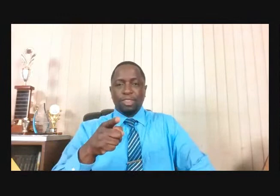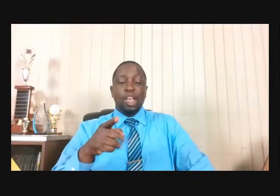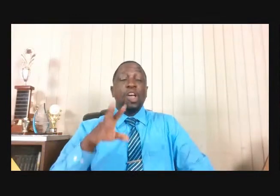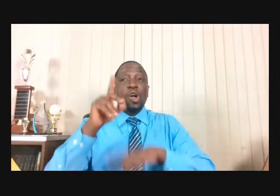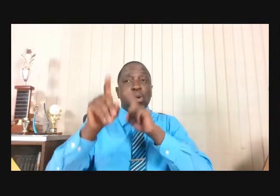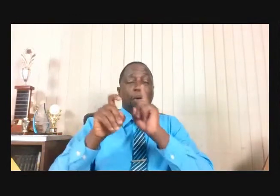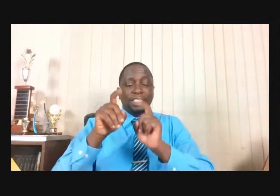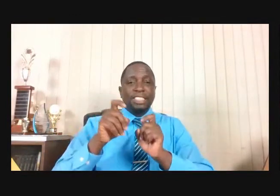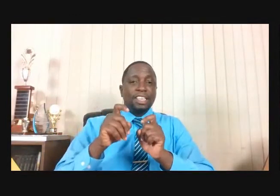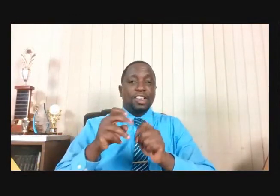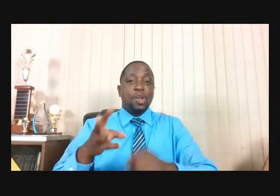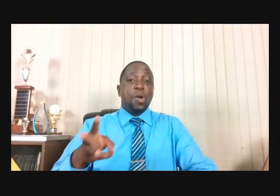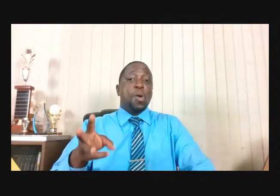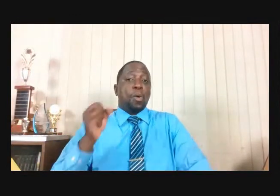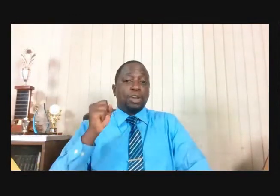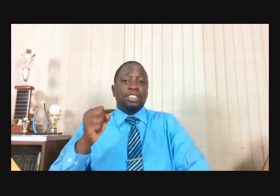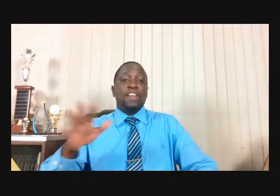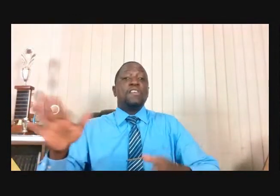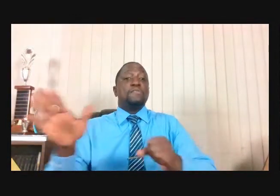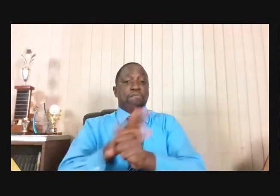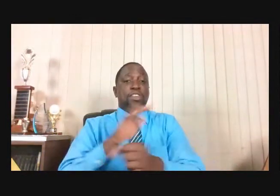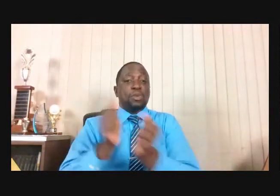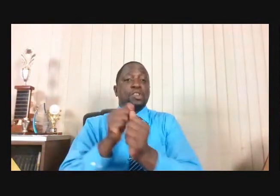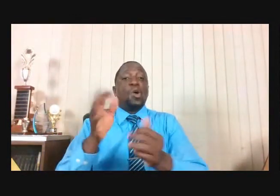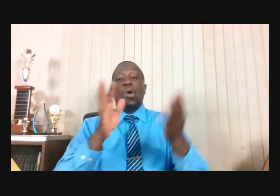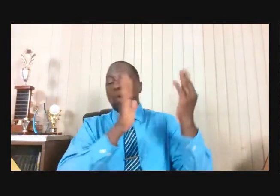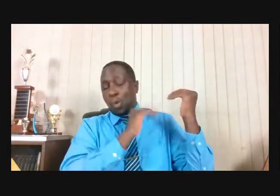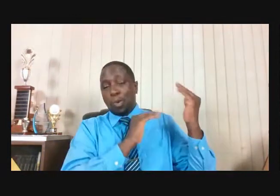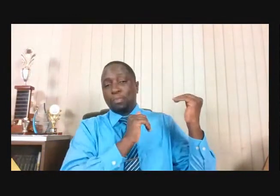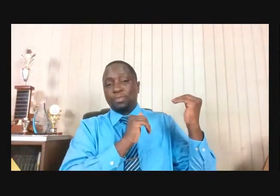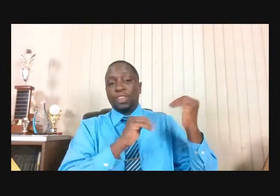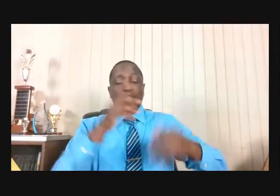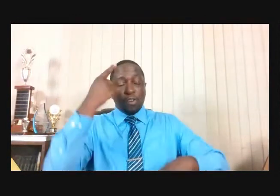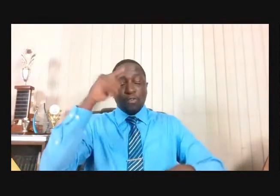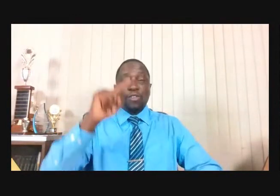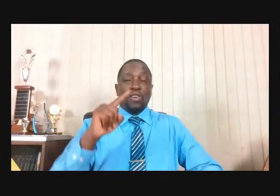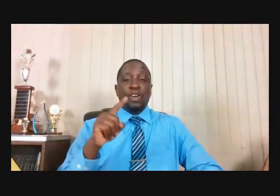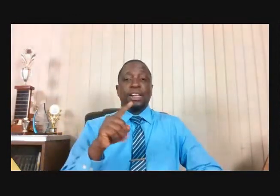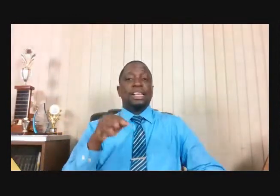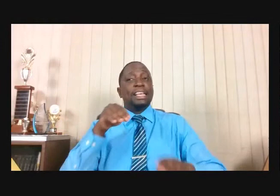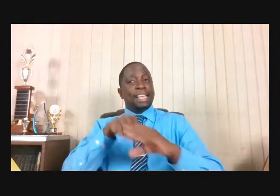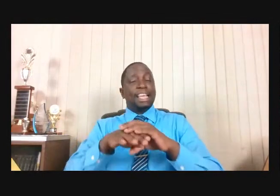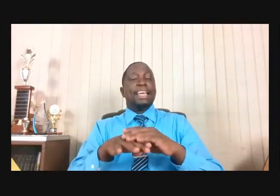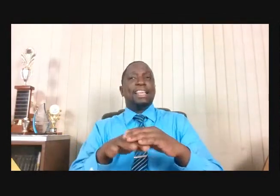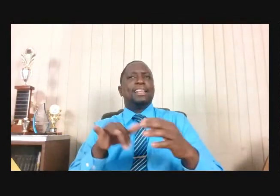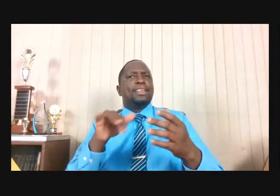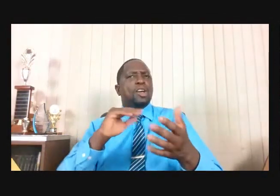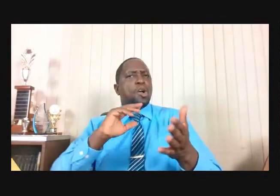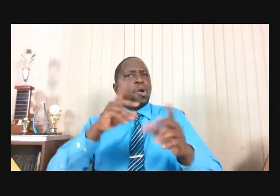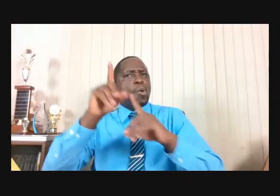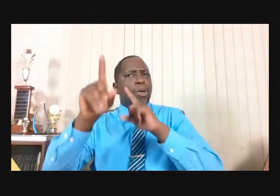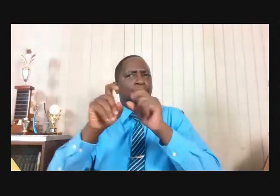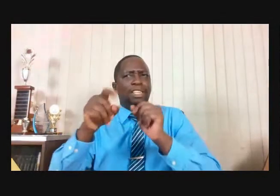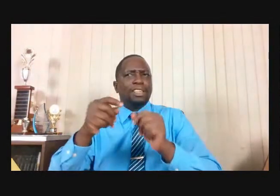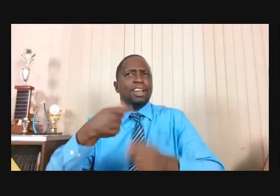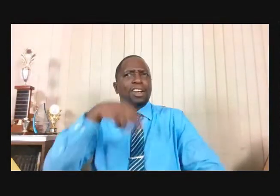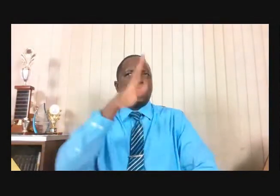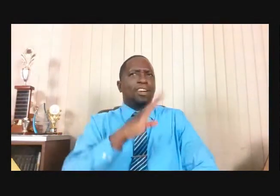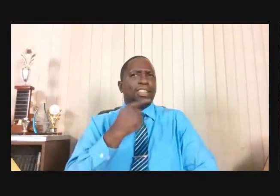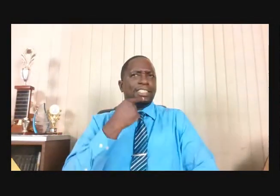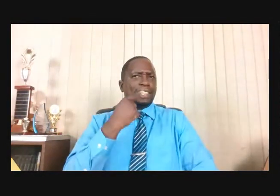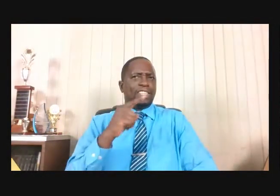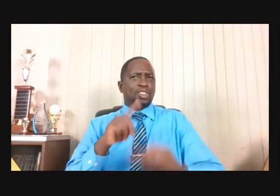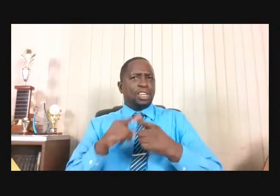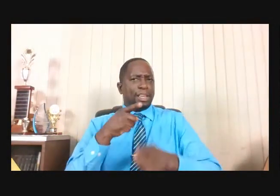was filled with hope. For in it, God was saying, I am not done with you,